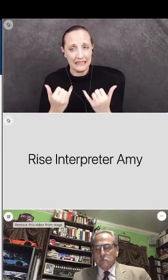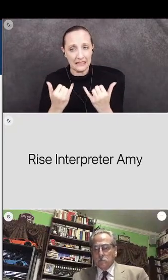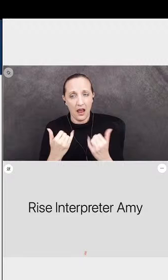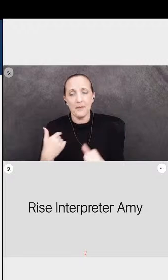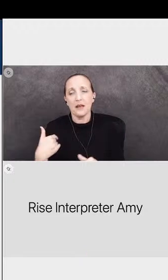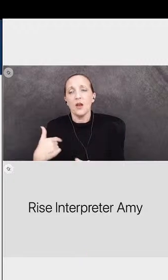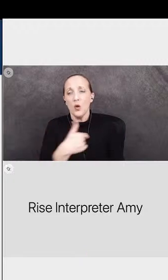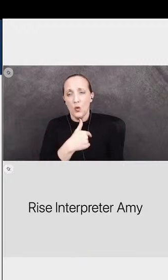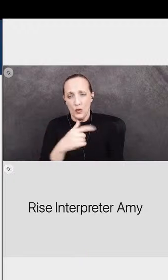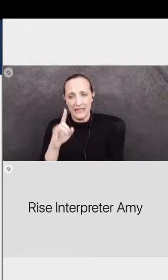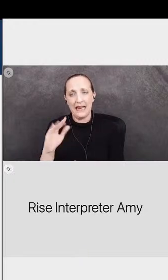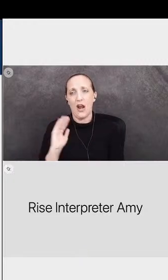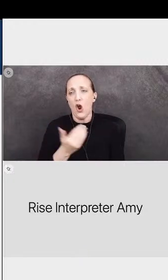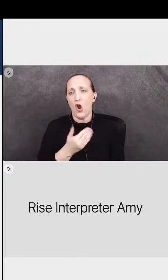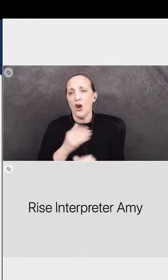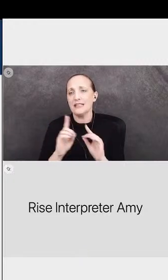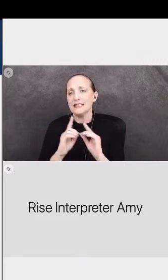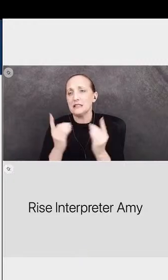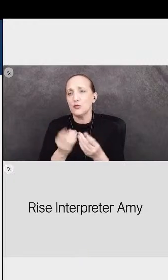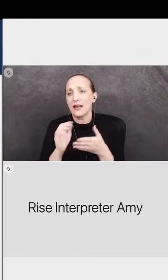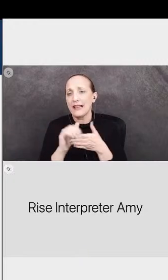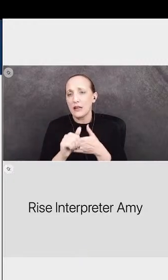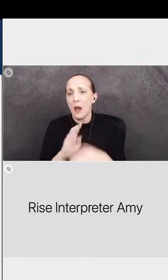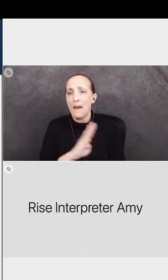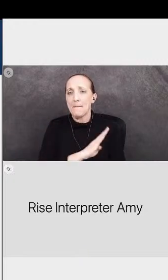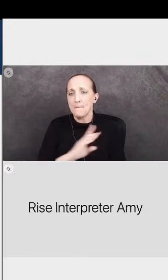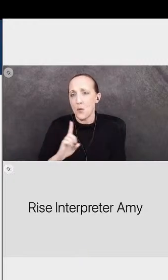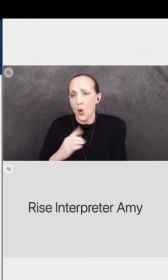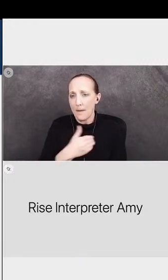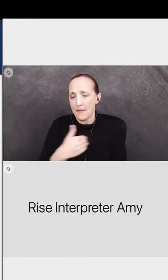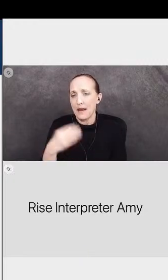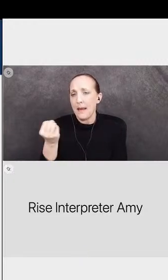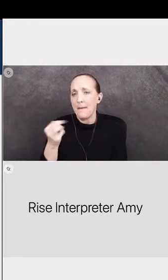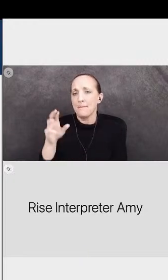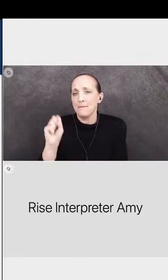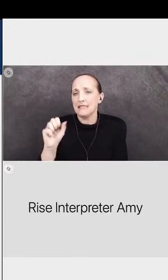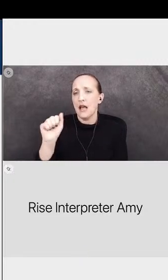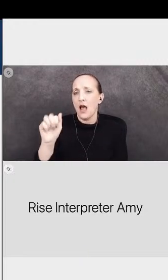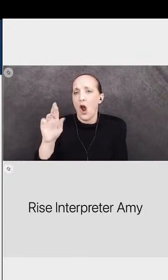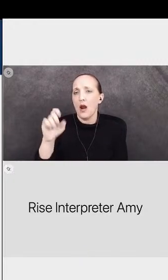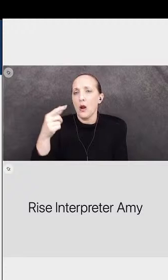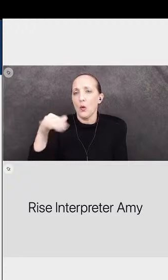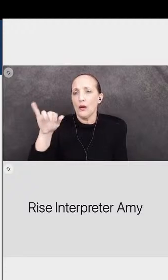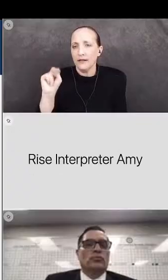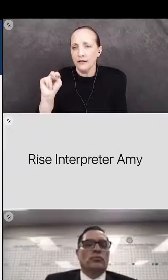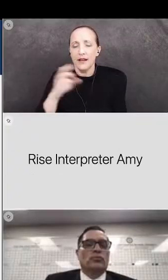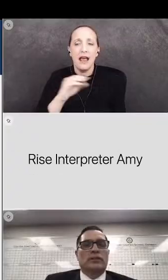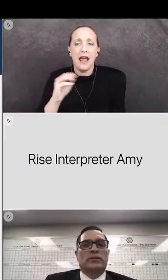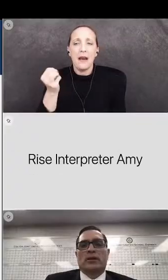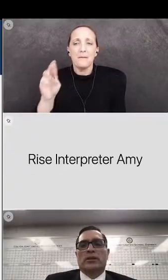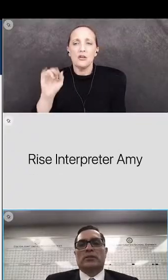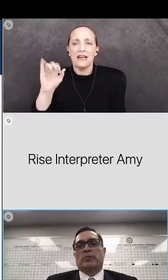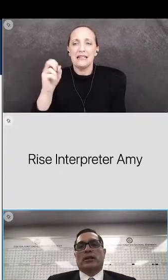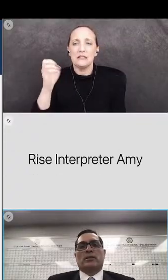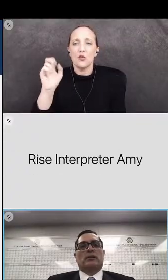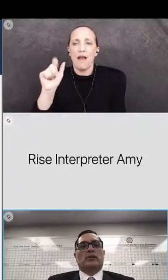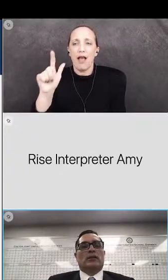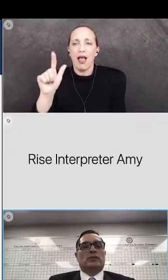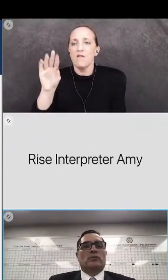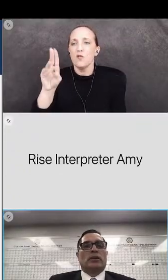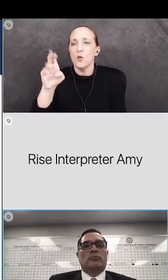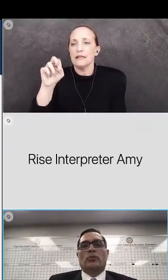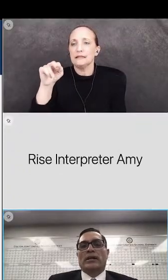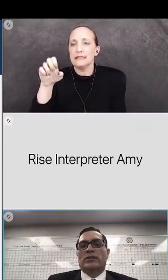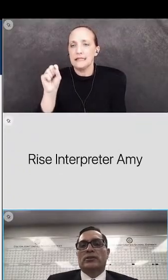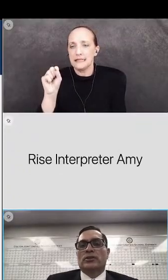had our district leadership uh board members we had miss adegin and mr uh israel fuentes participate in